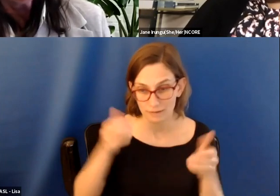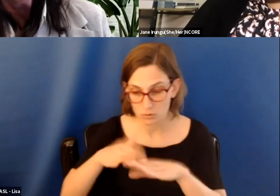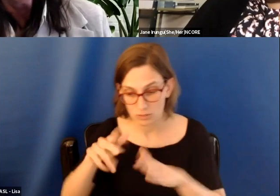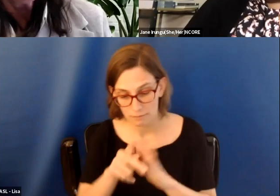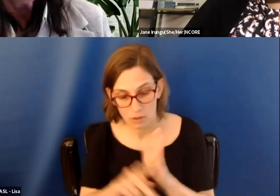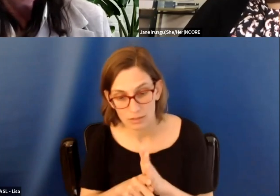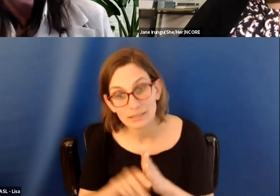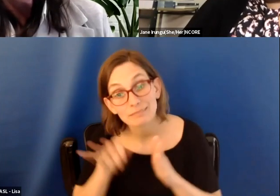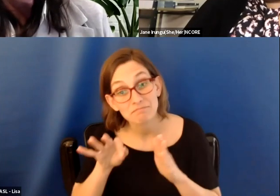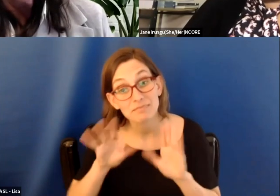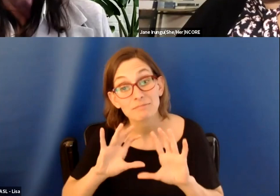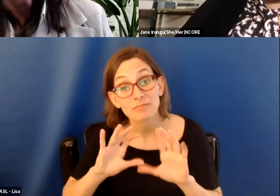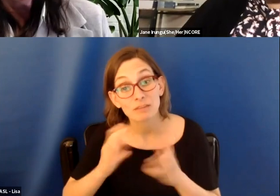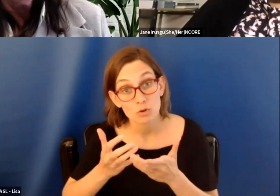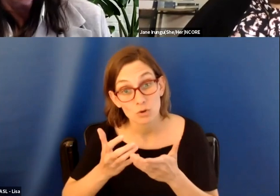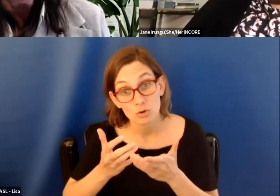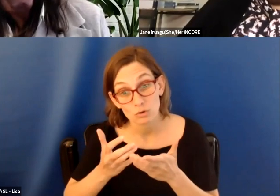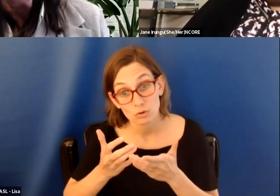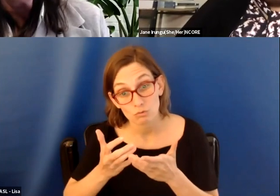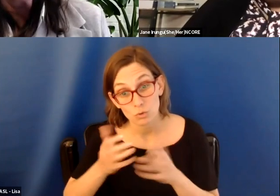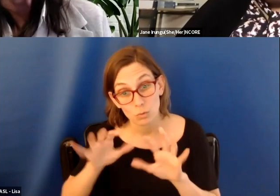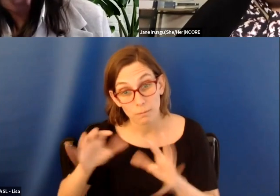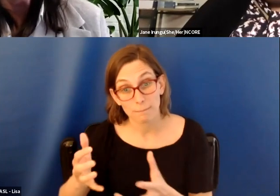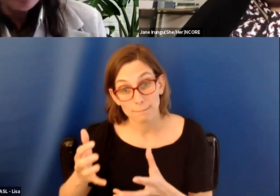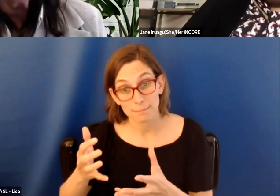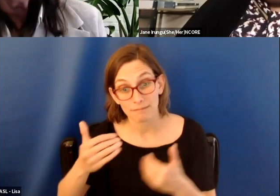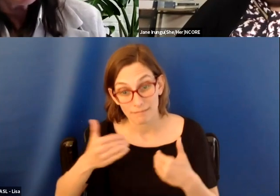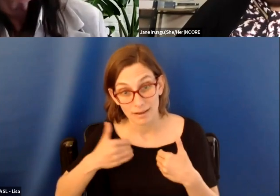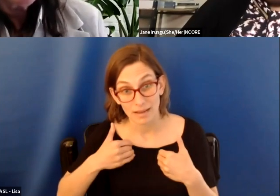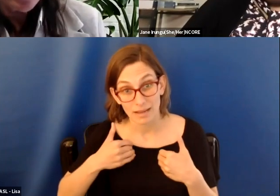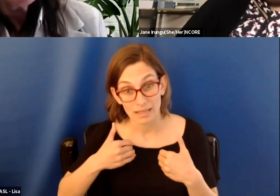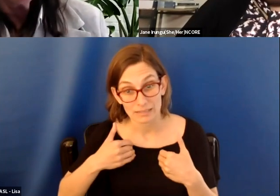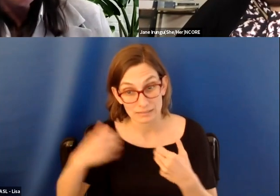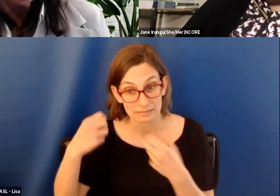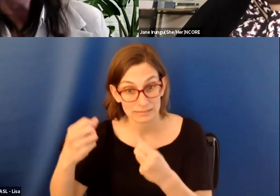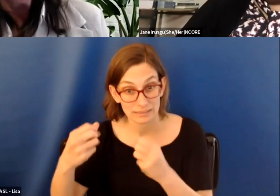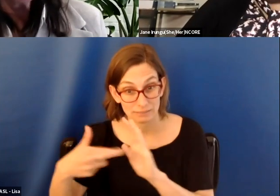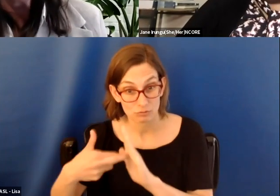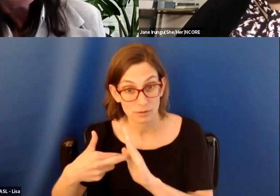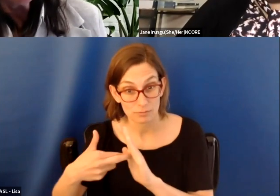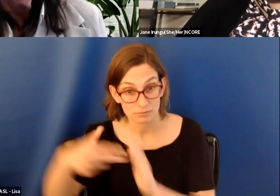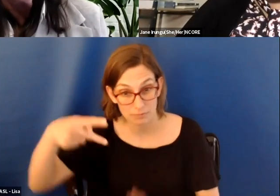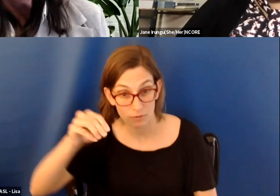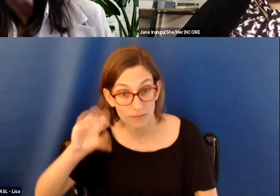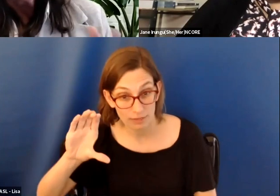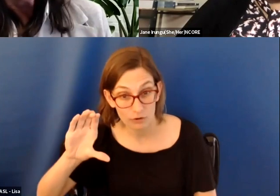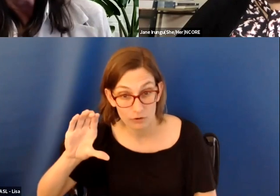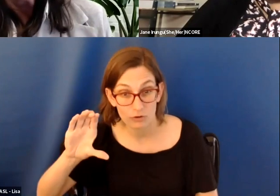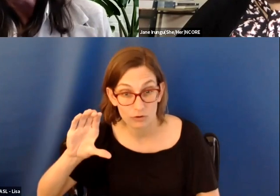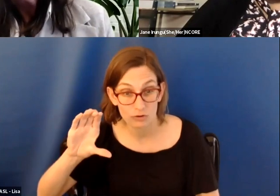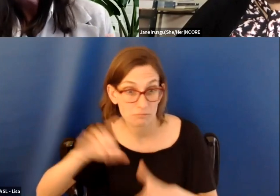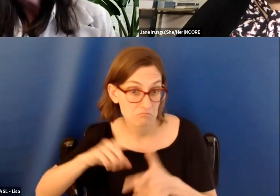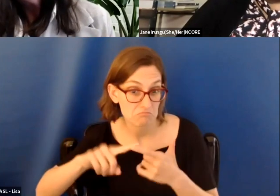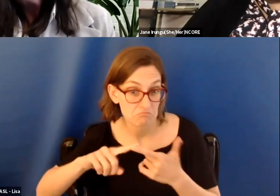it is a group that has, um, a significant representation of people of color in it, then I